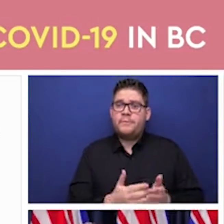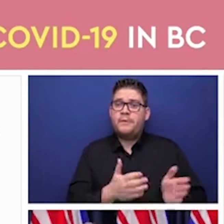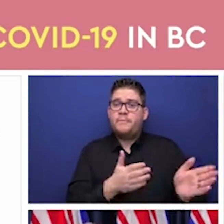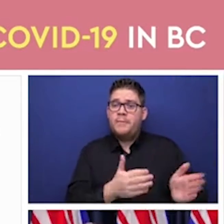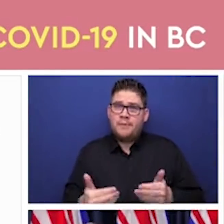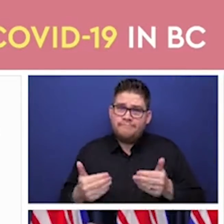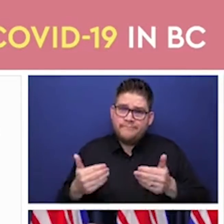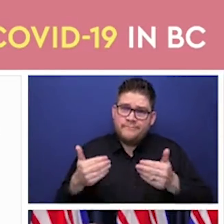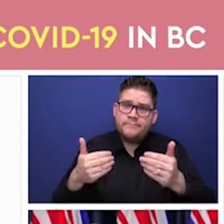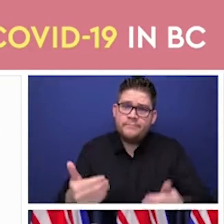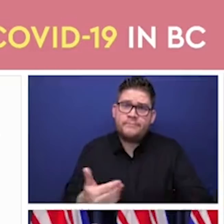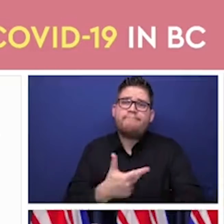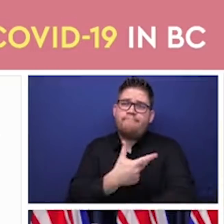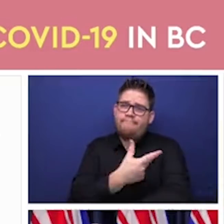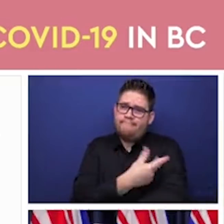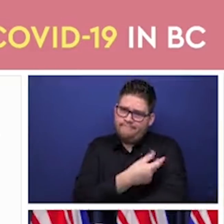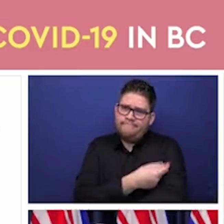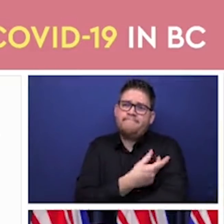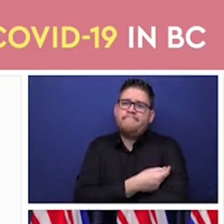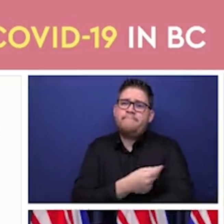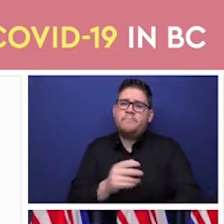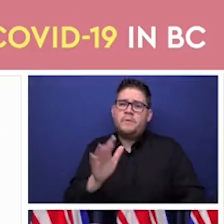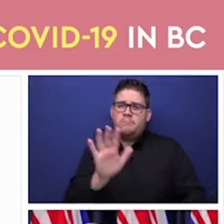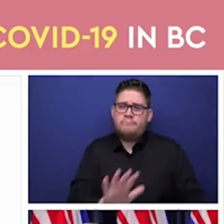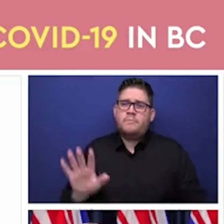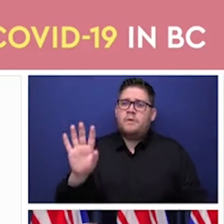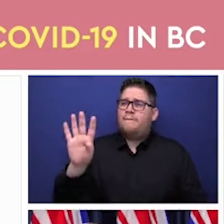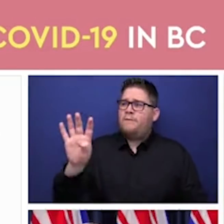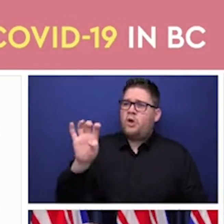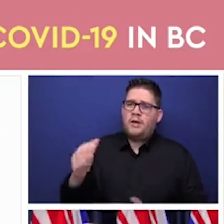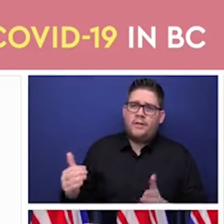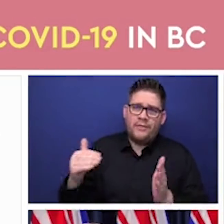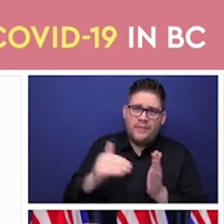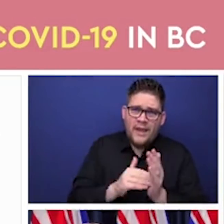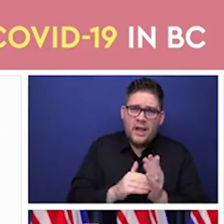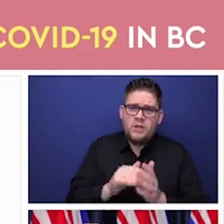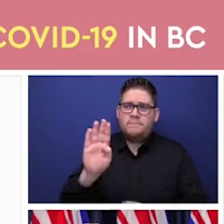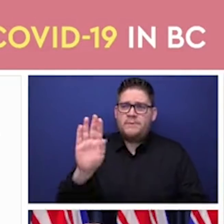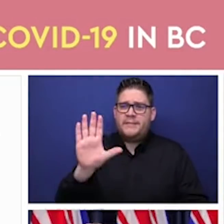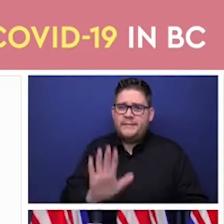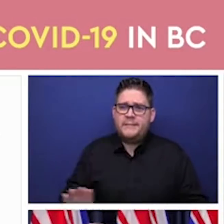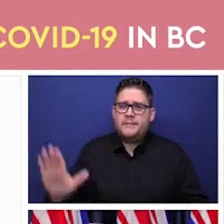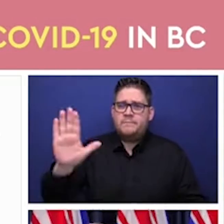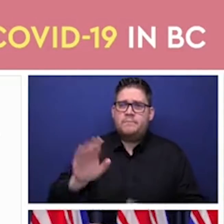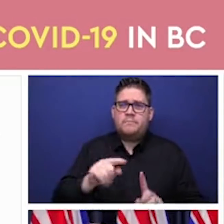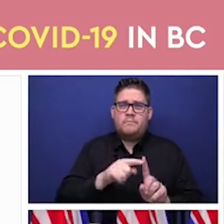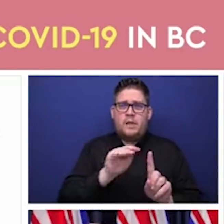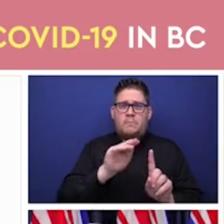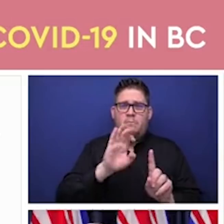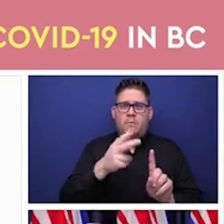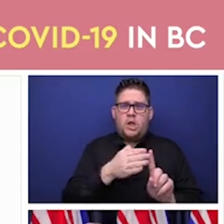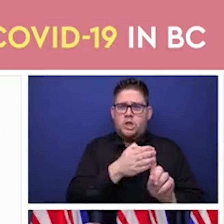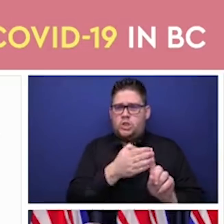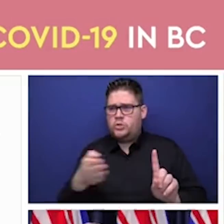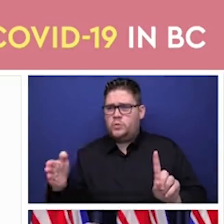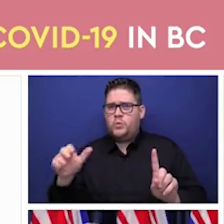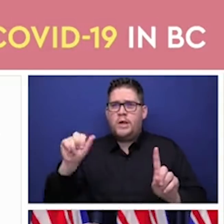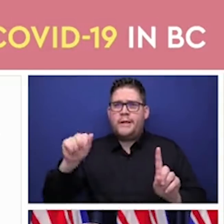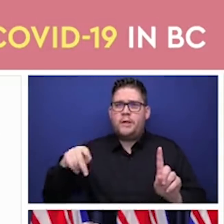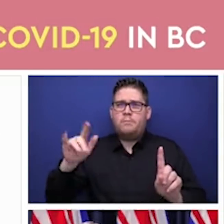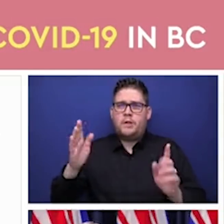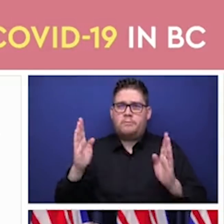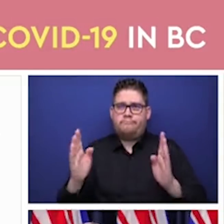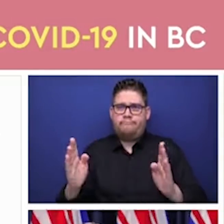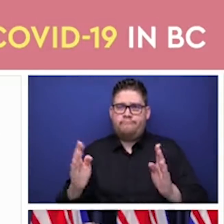March in the very early part of April. The first two weeks in March we'll be reaching out through the health authorities to reach people in different